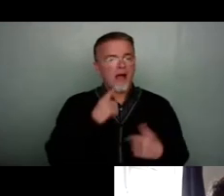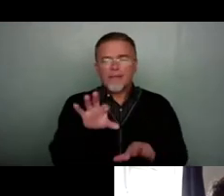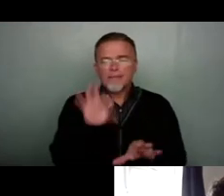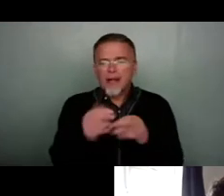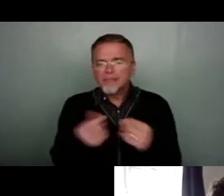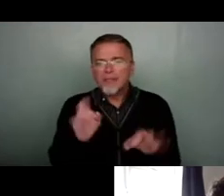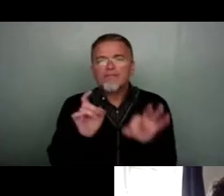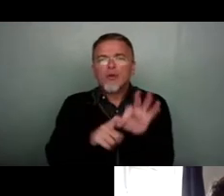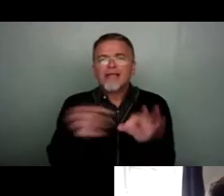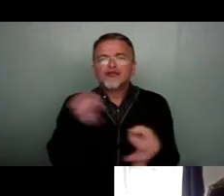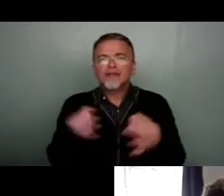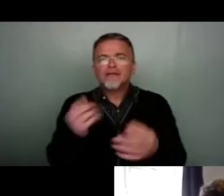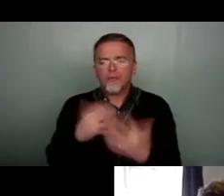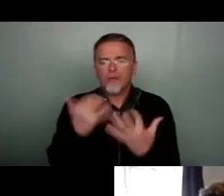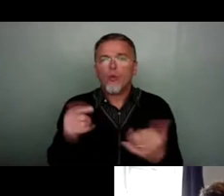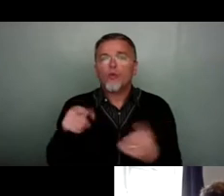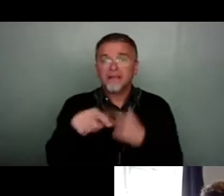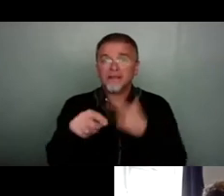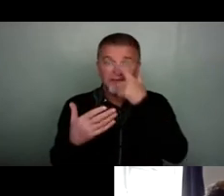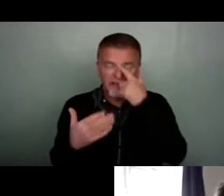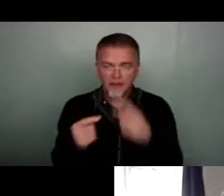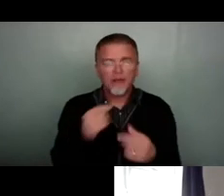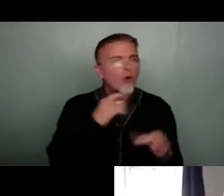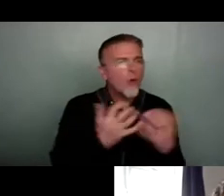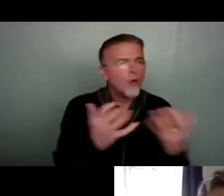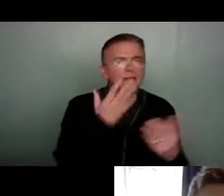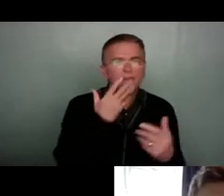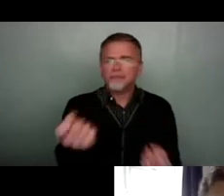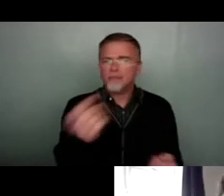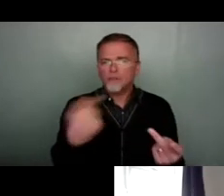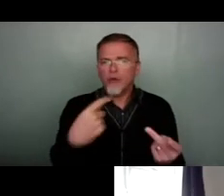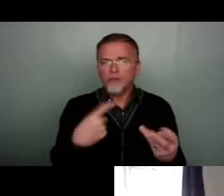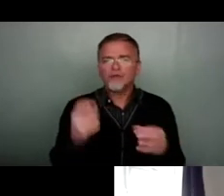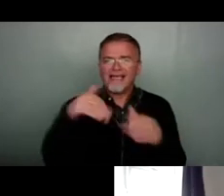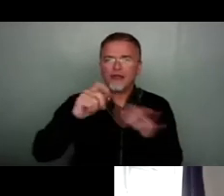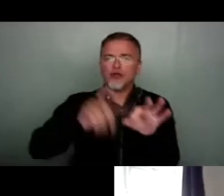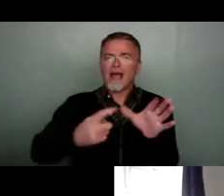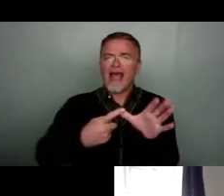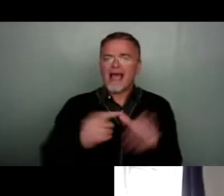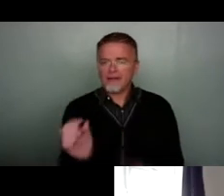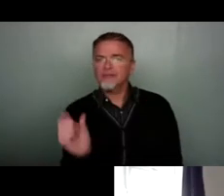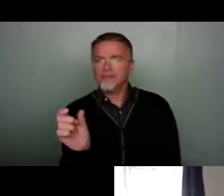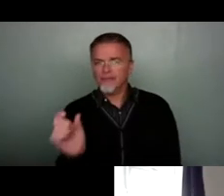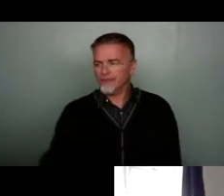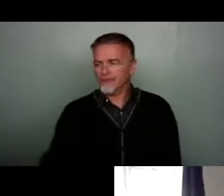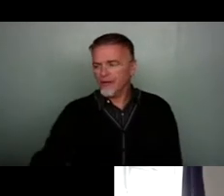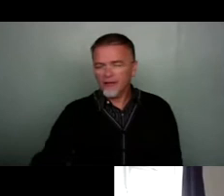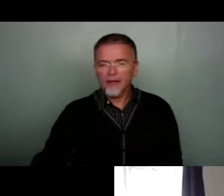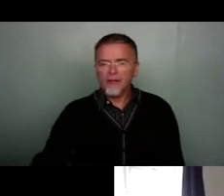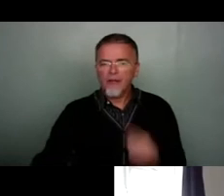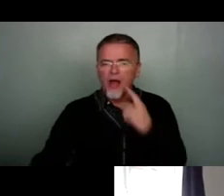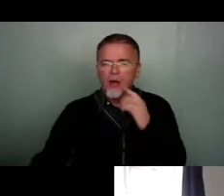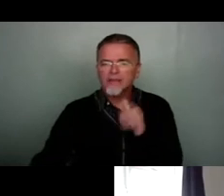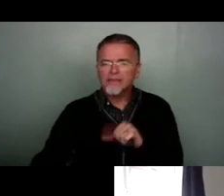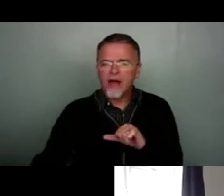questions from the audience and do audience do stick stuff in the Q&A, but I'm going to start by asking